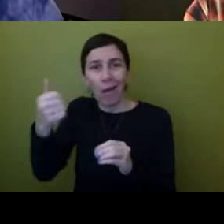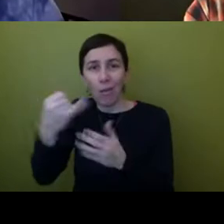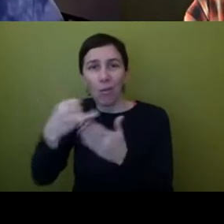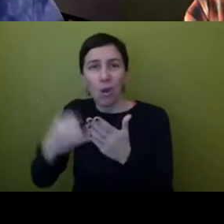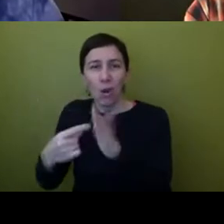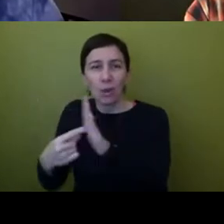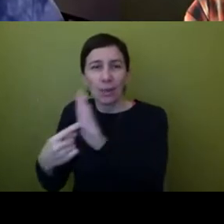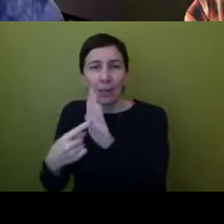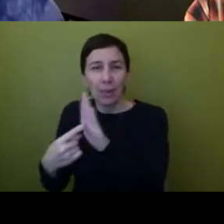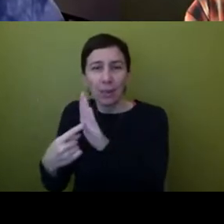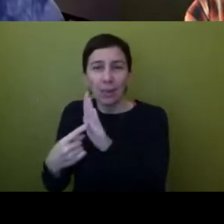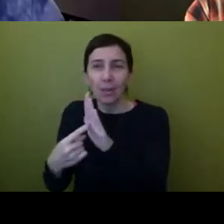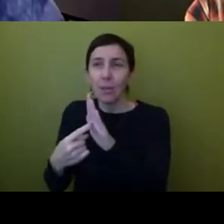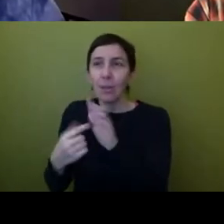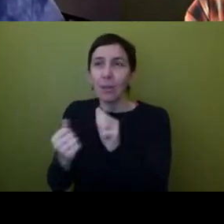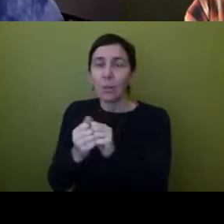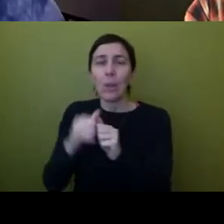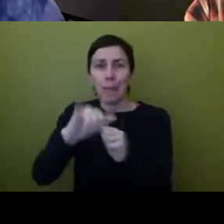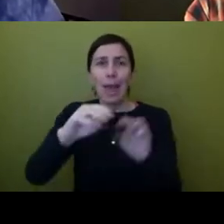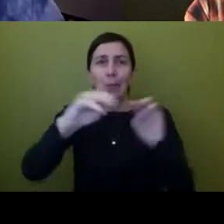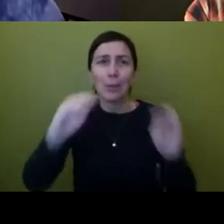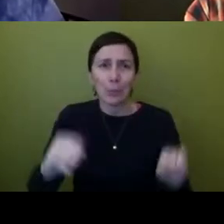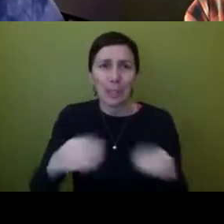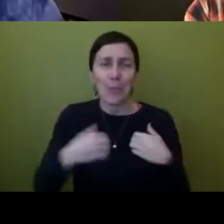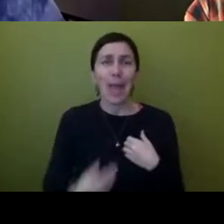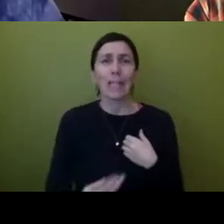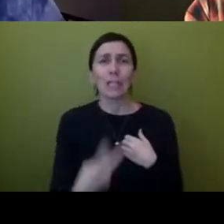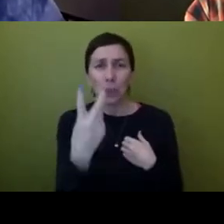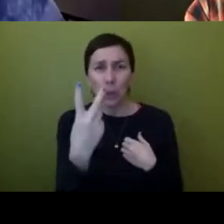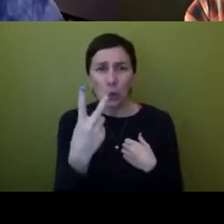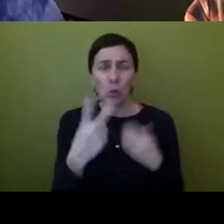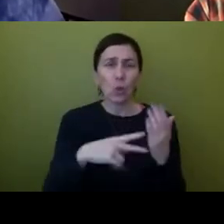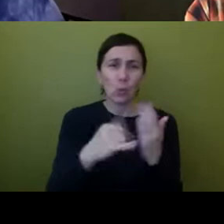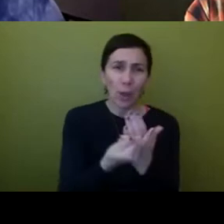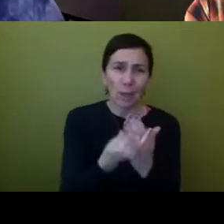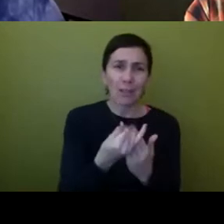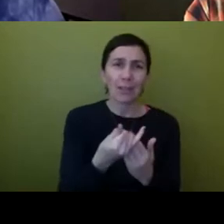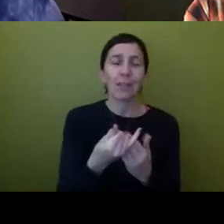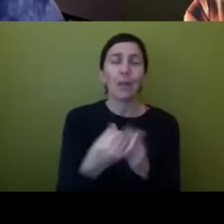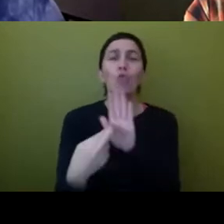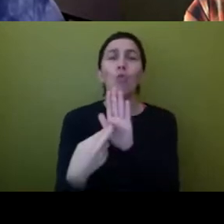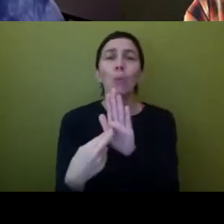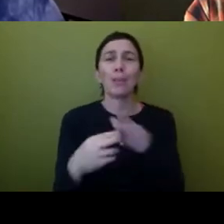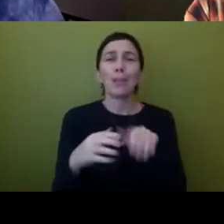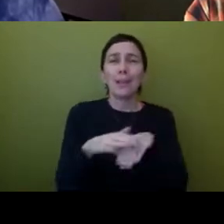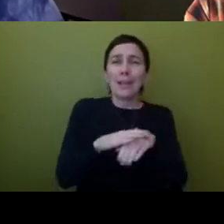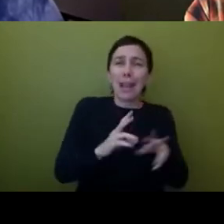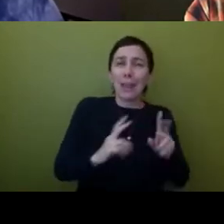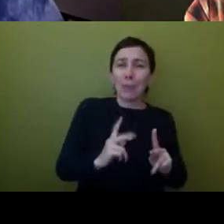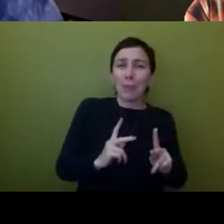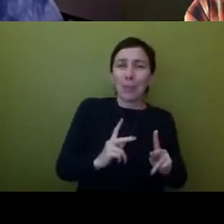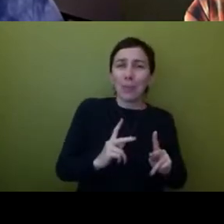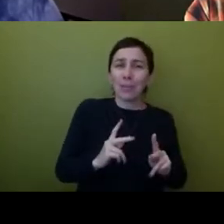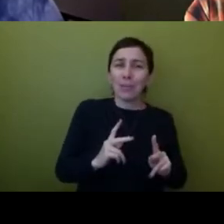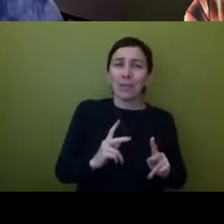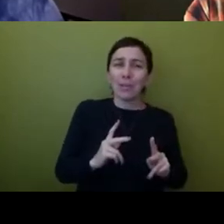with that institution because of those two things with the native community there um so you want to provide some